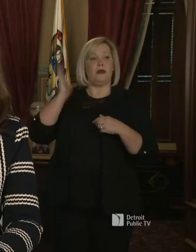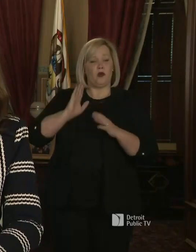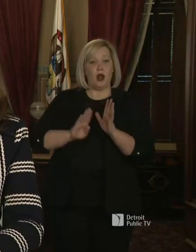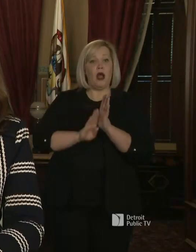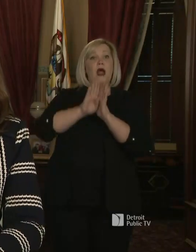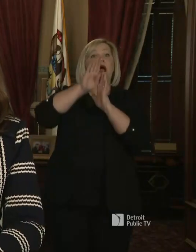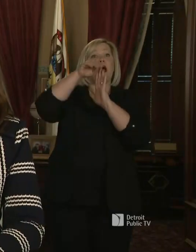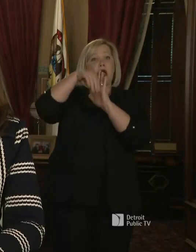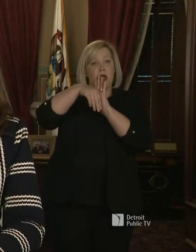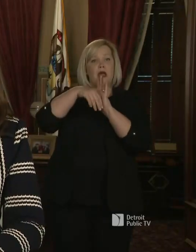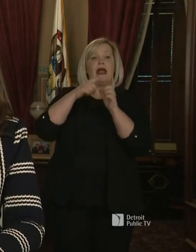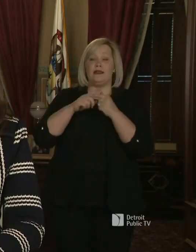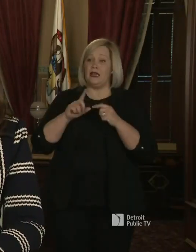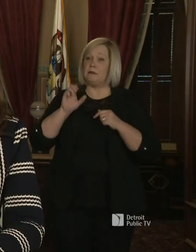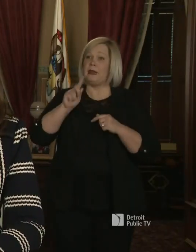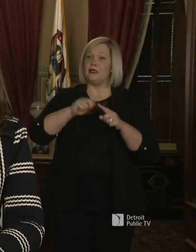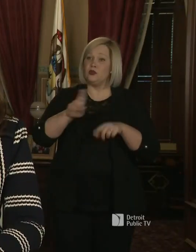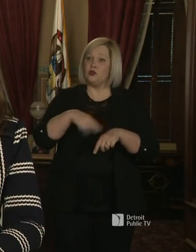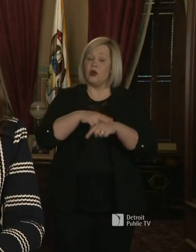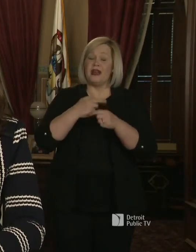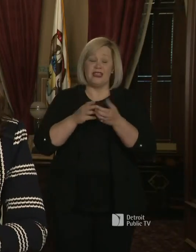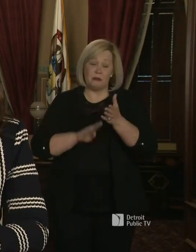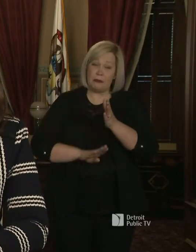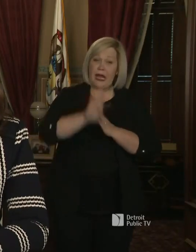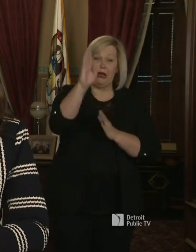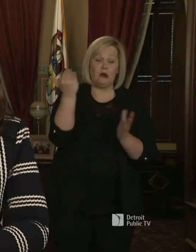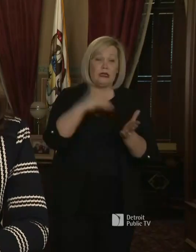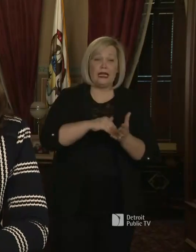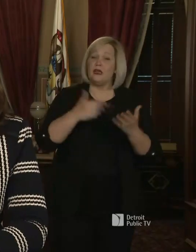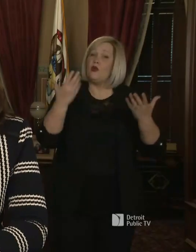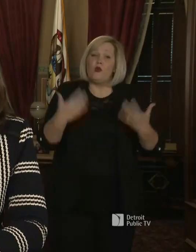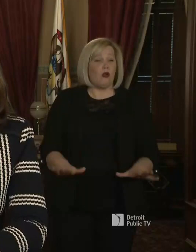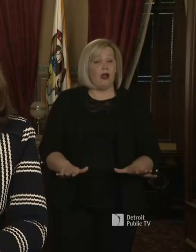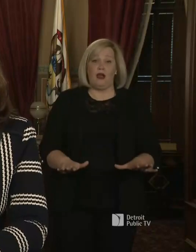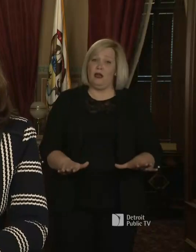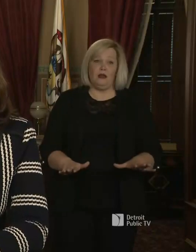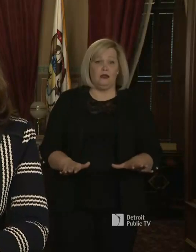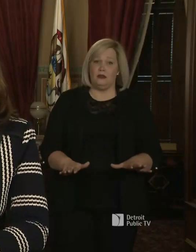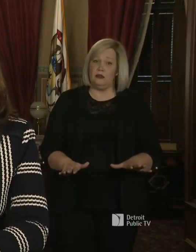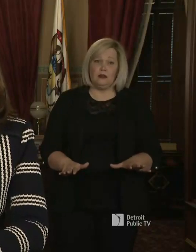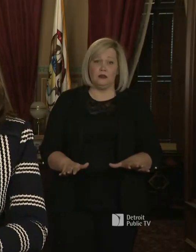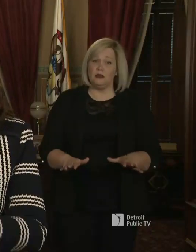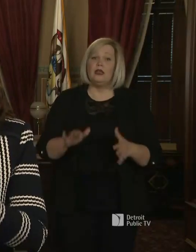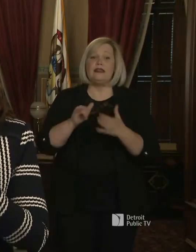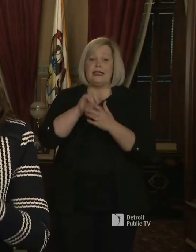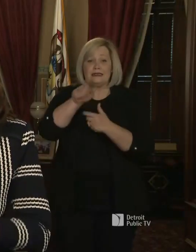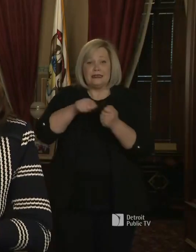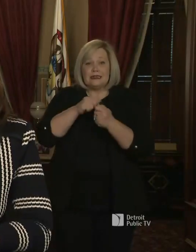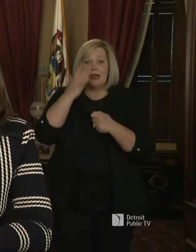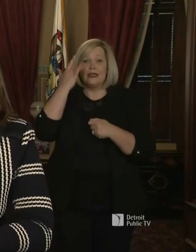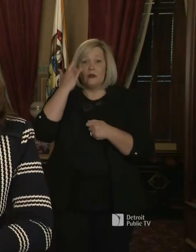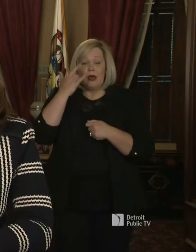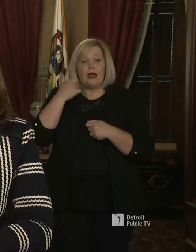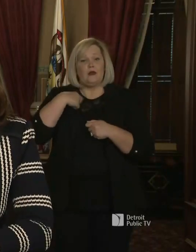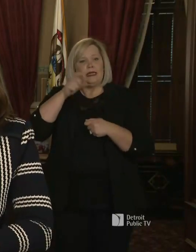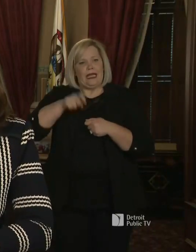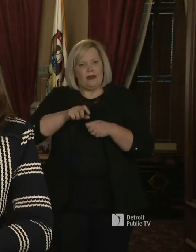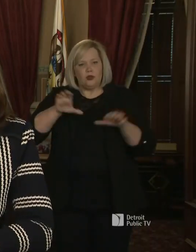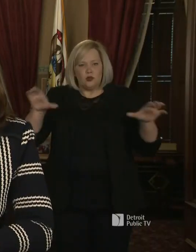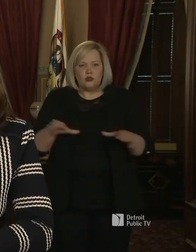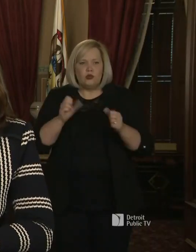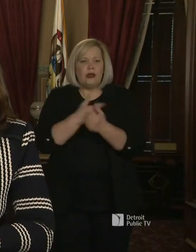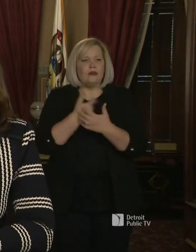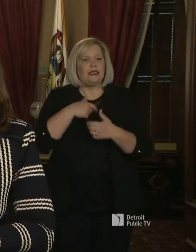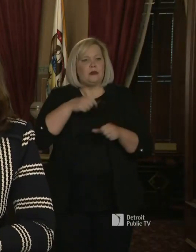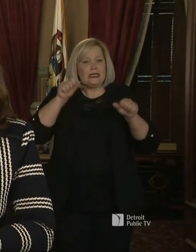and then found out we're right back in the same spot again. We can't let that happen. That's precisely why aggressive action right now